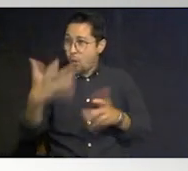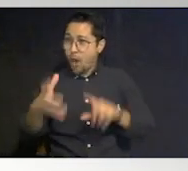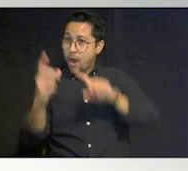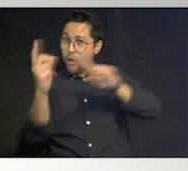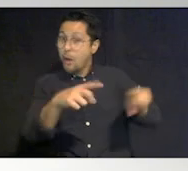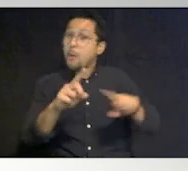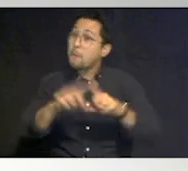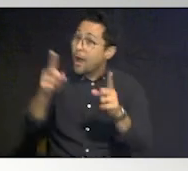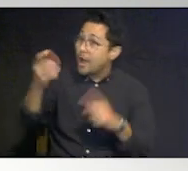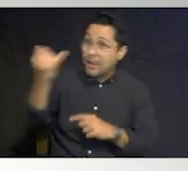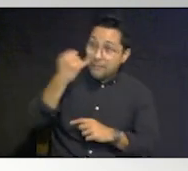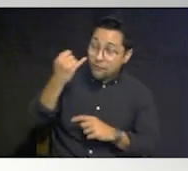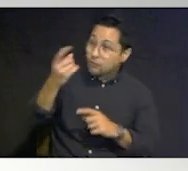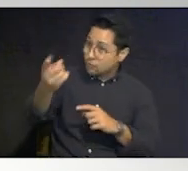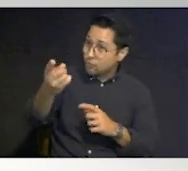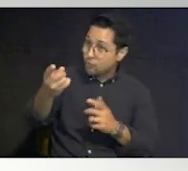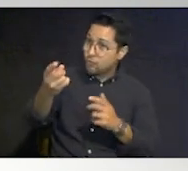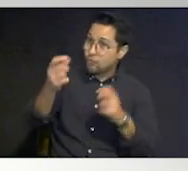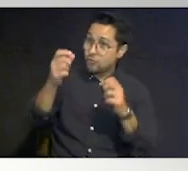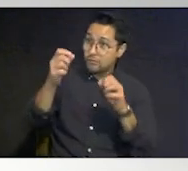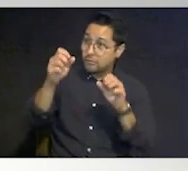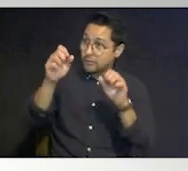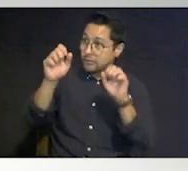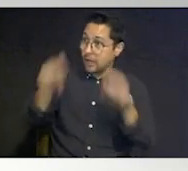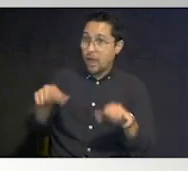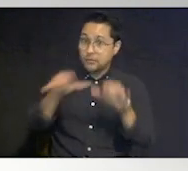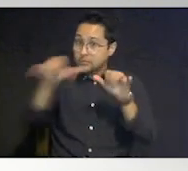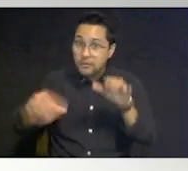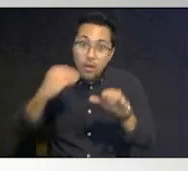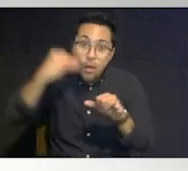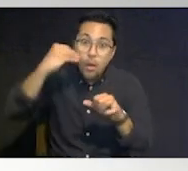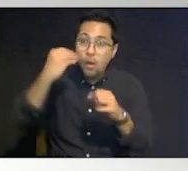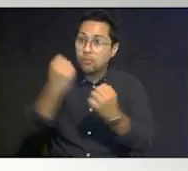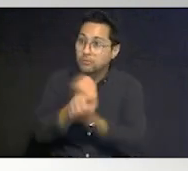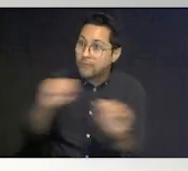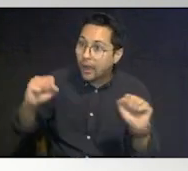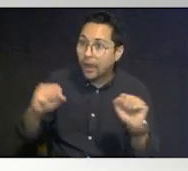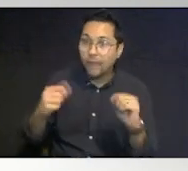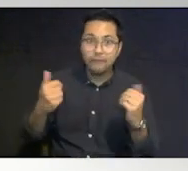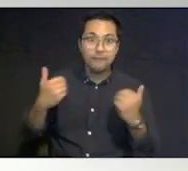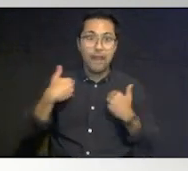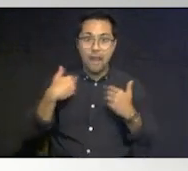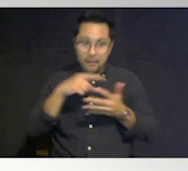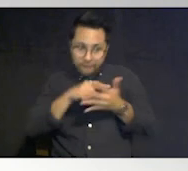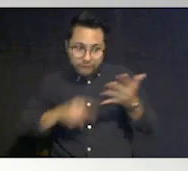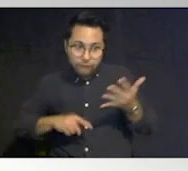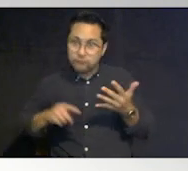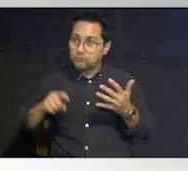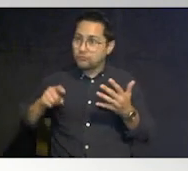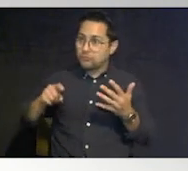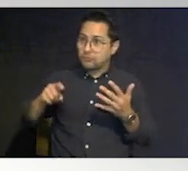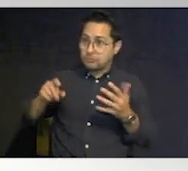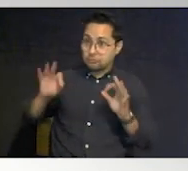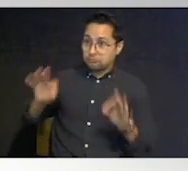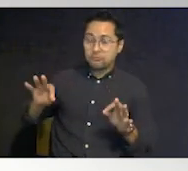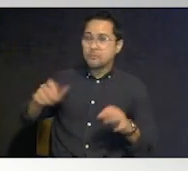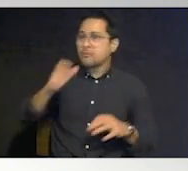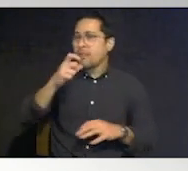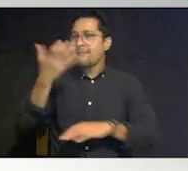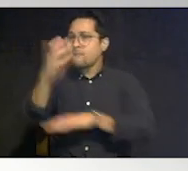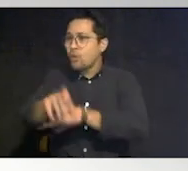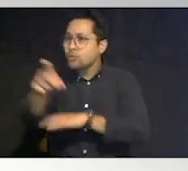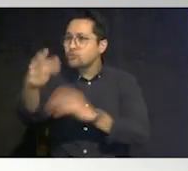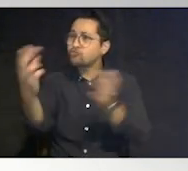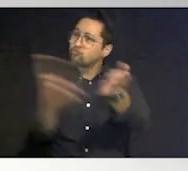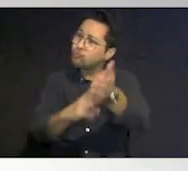safely you know hunker down at home and be safe and have what you need to stay healthy um you're not forced to register